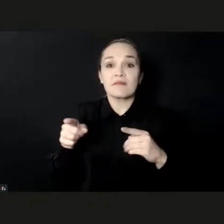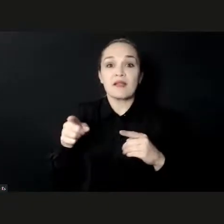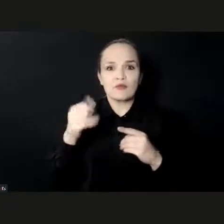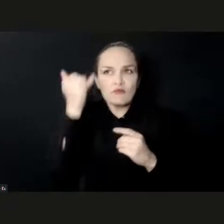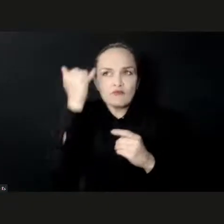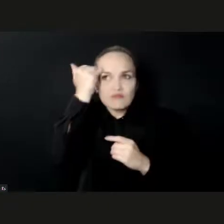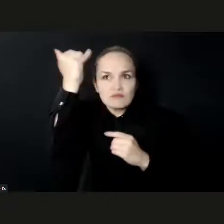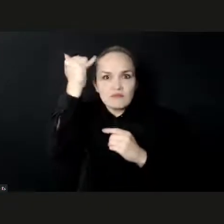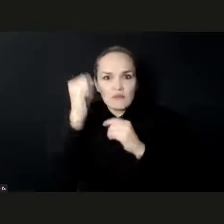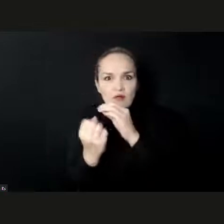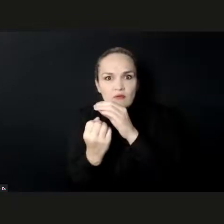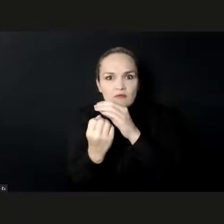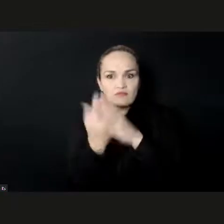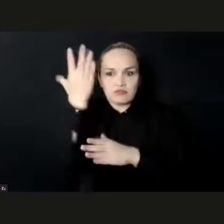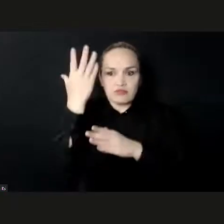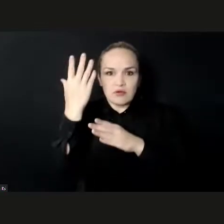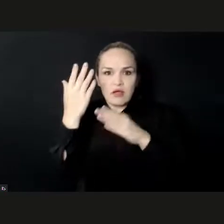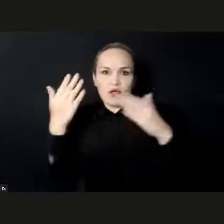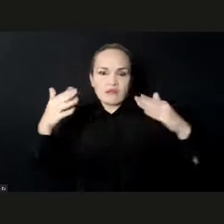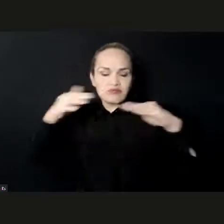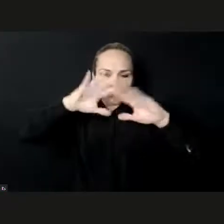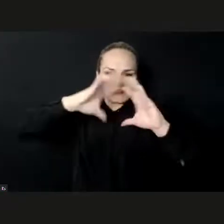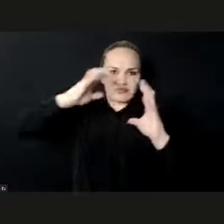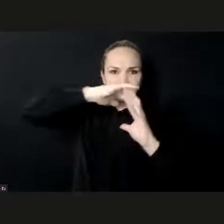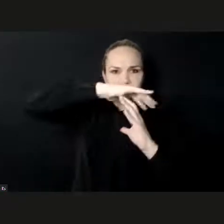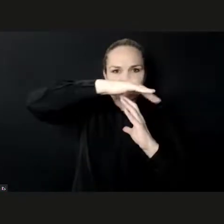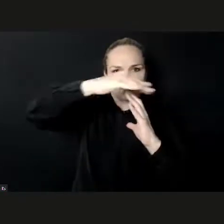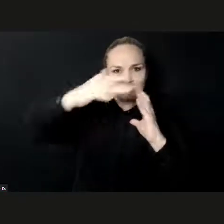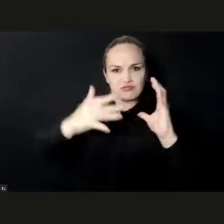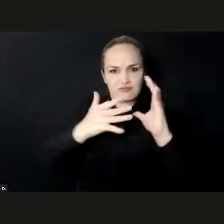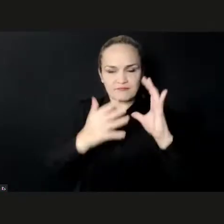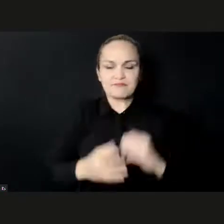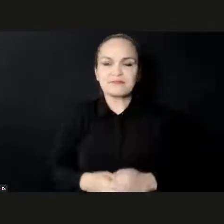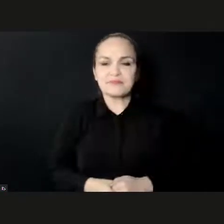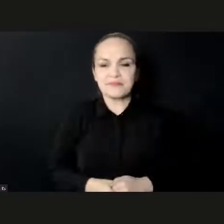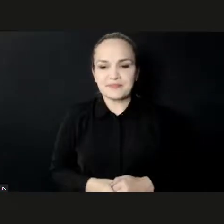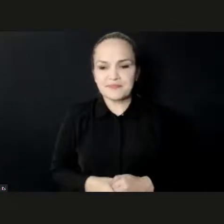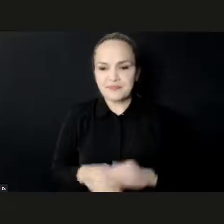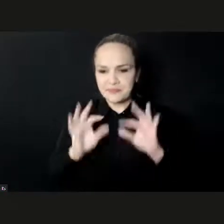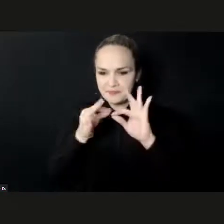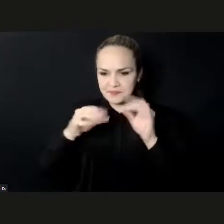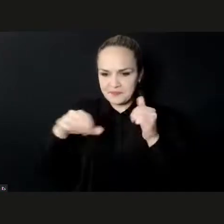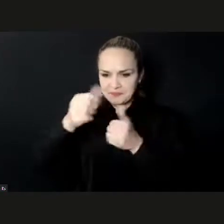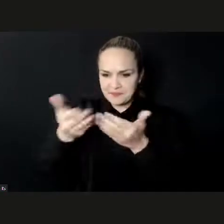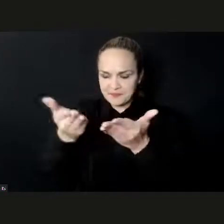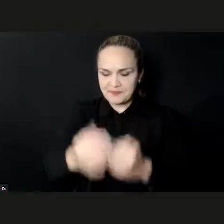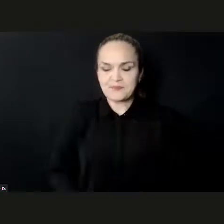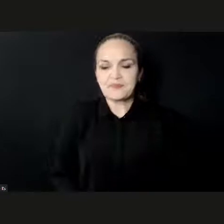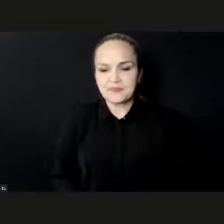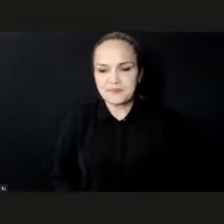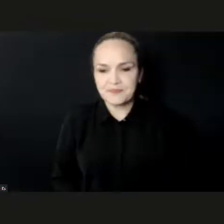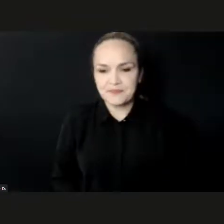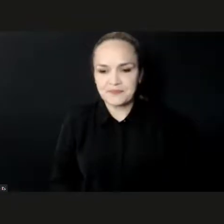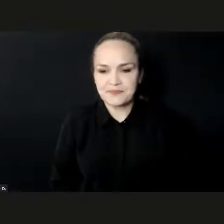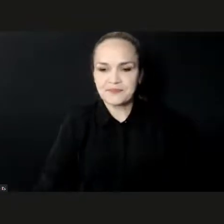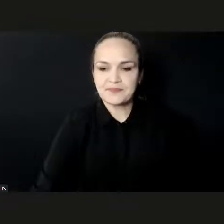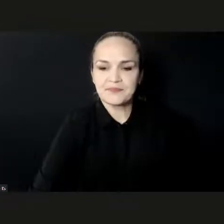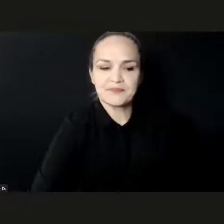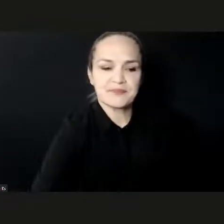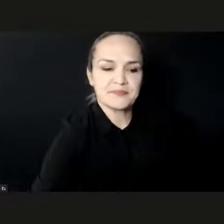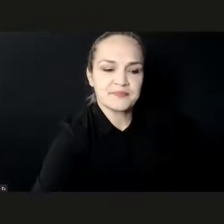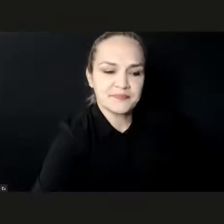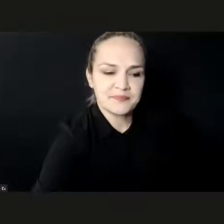young creative entrepreneurs, they find solutions for current challenges and they turn them